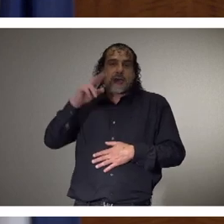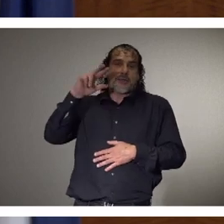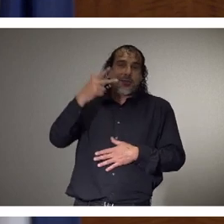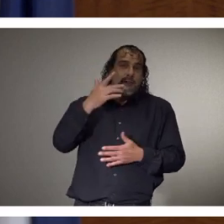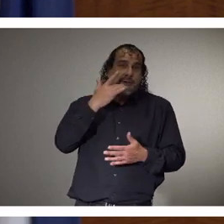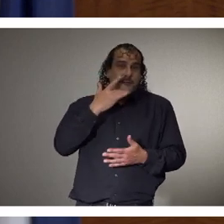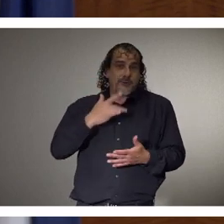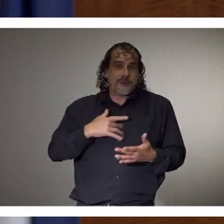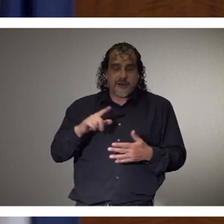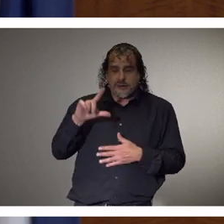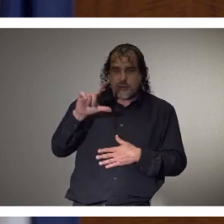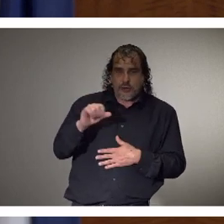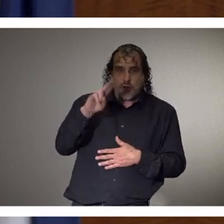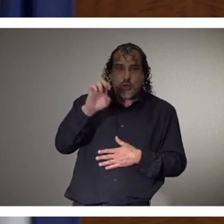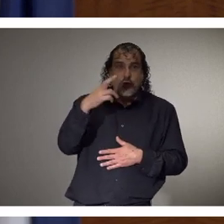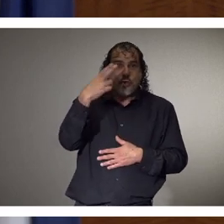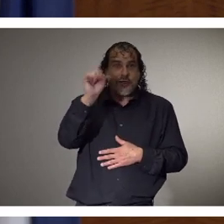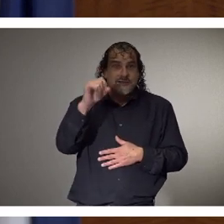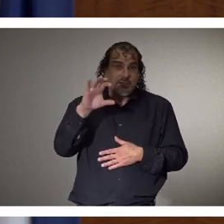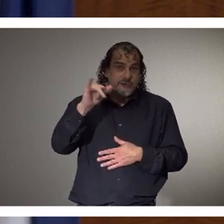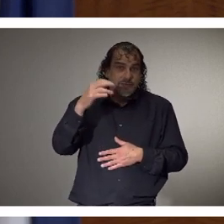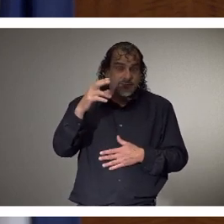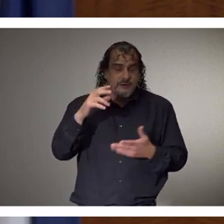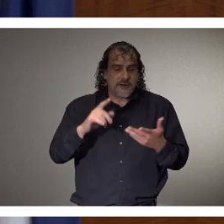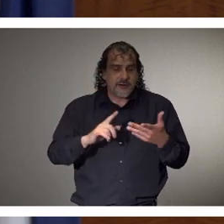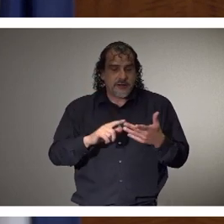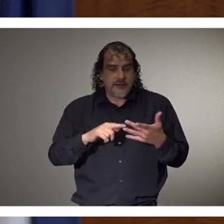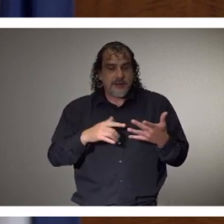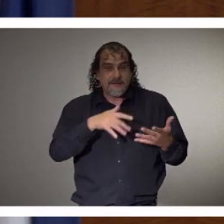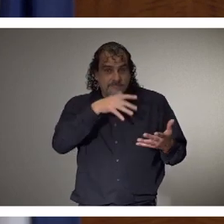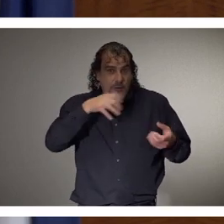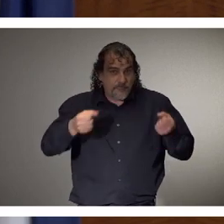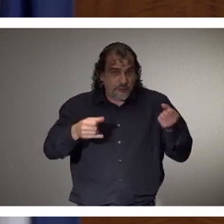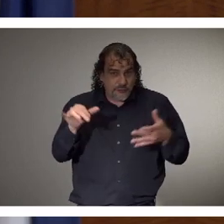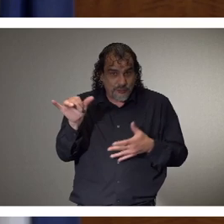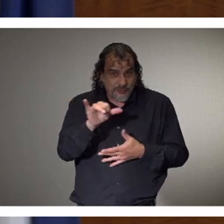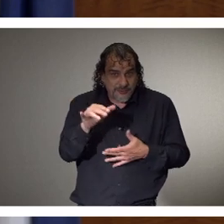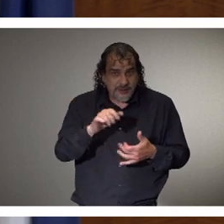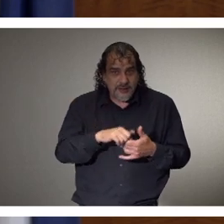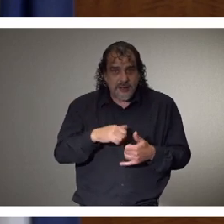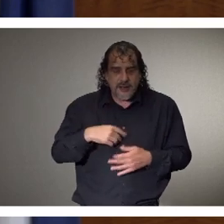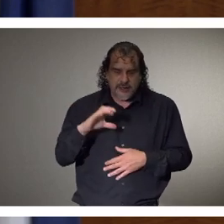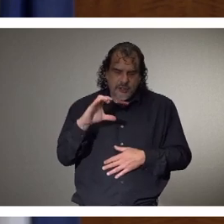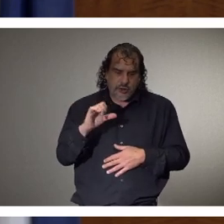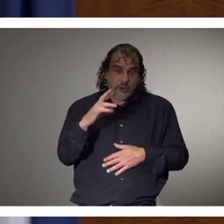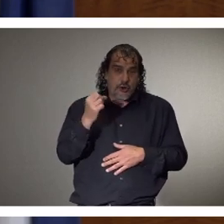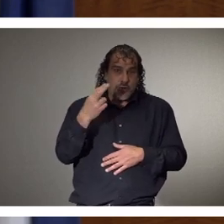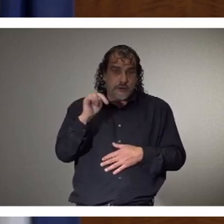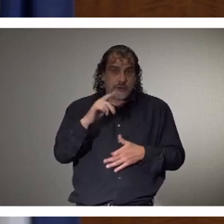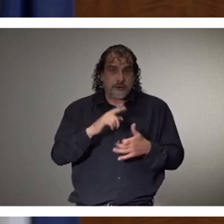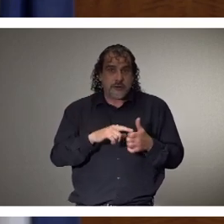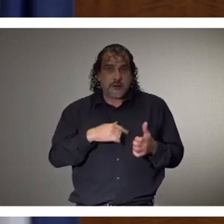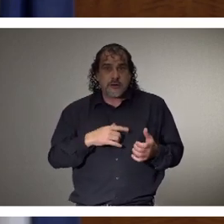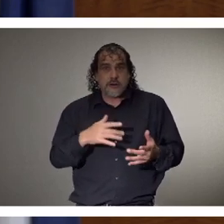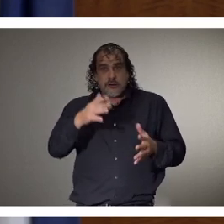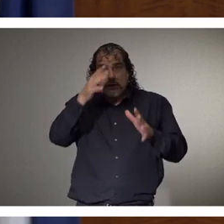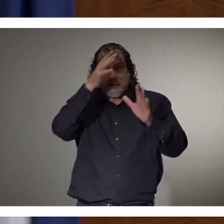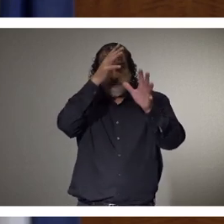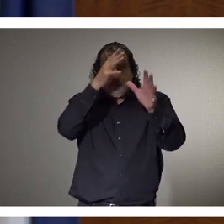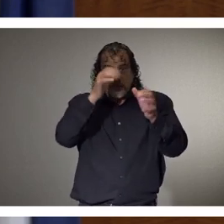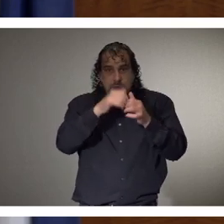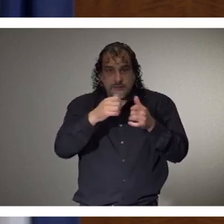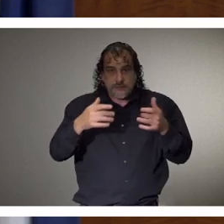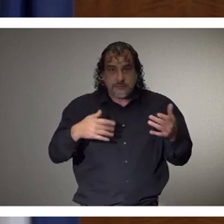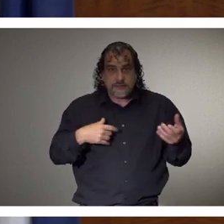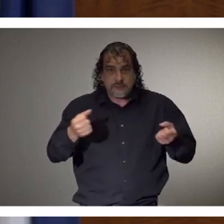Lucas Jones, who loves farm tractors. Happy 10th birthday to Carson Sanders, who loves his poppy's Peterbilt truck.